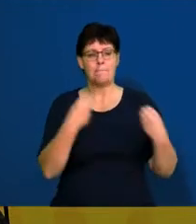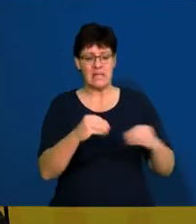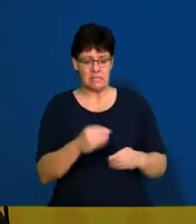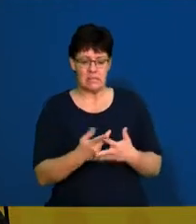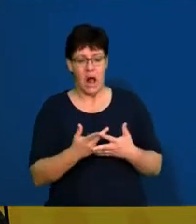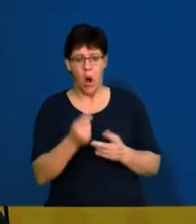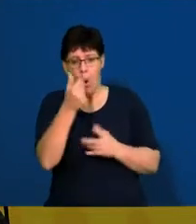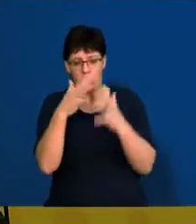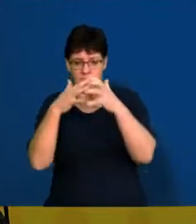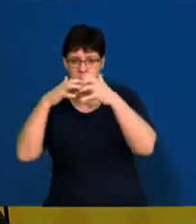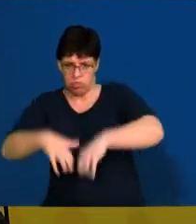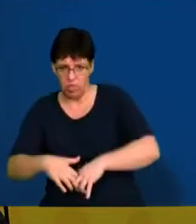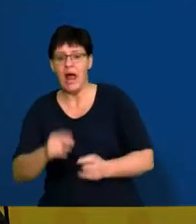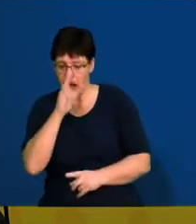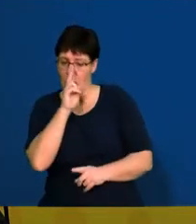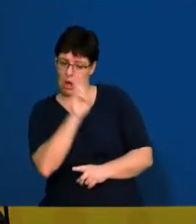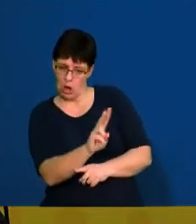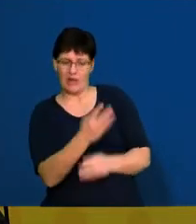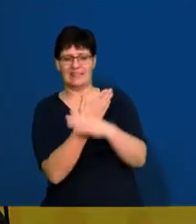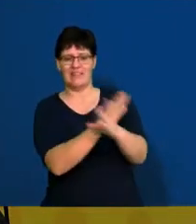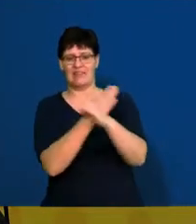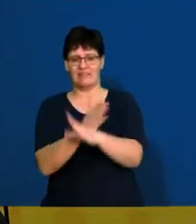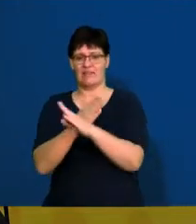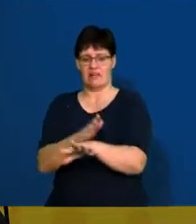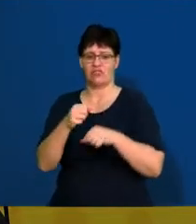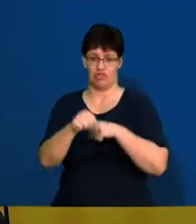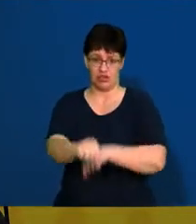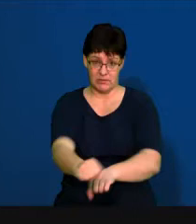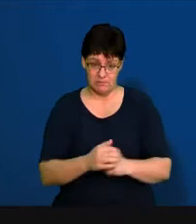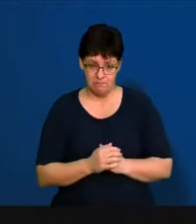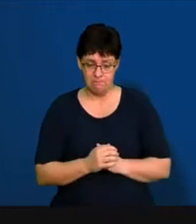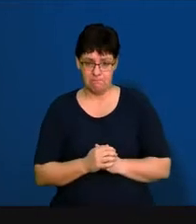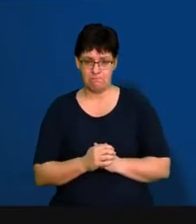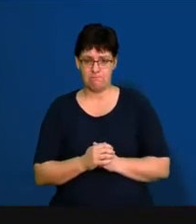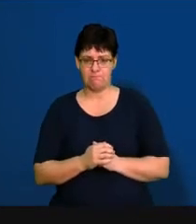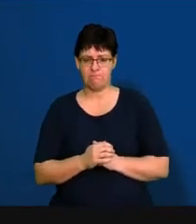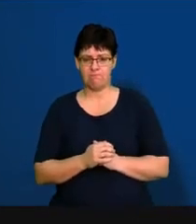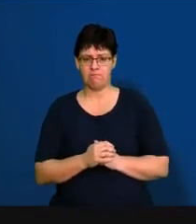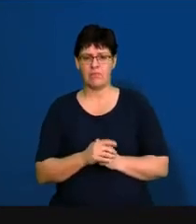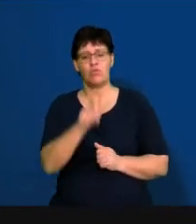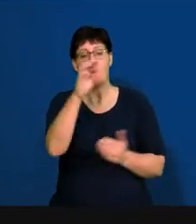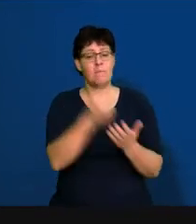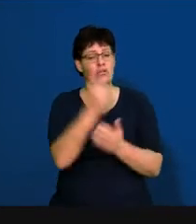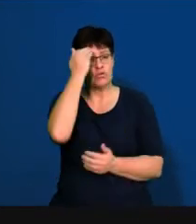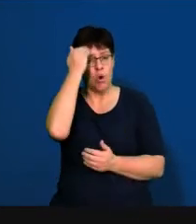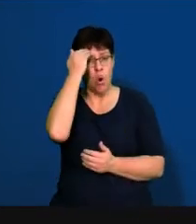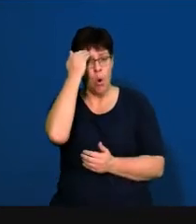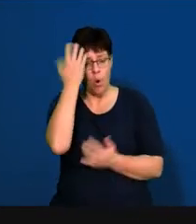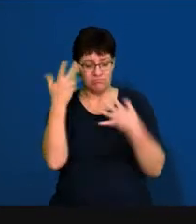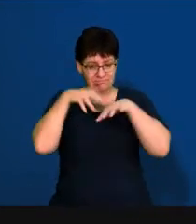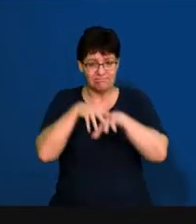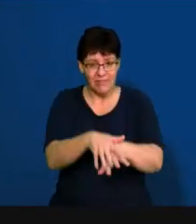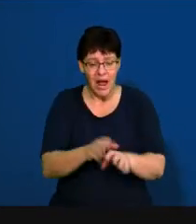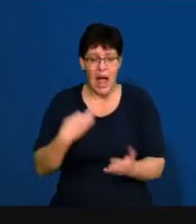last legs, that's when you'll be looking at various defensive strategies. You need to know how to apply them, how